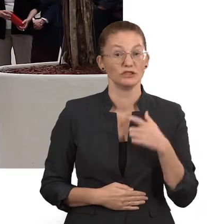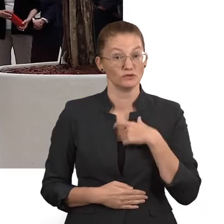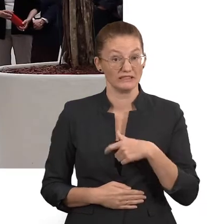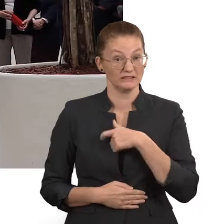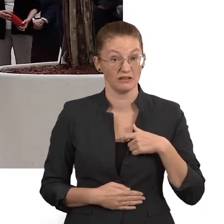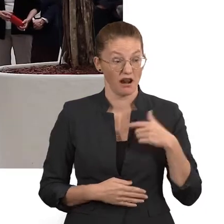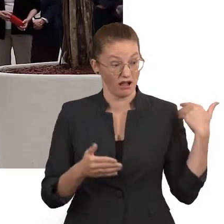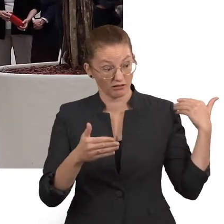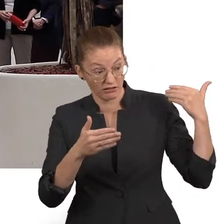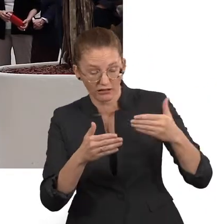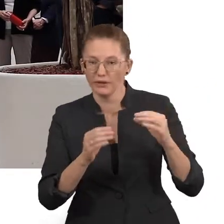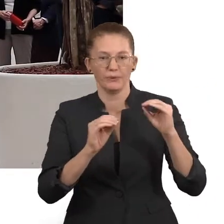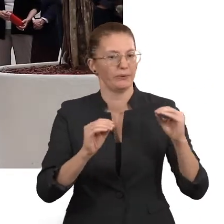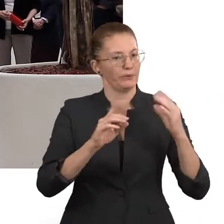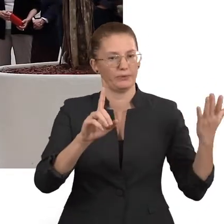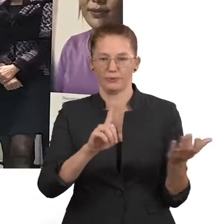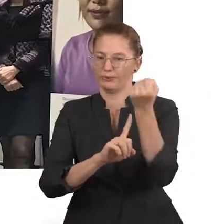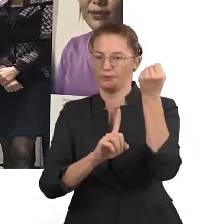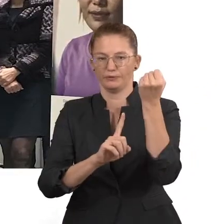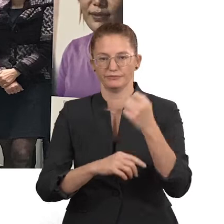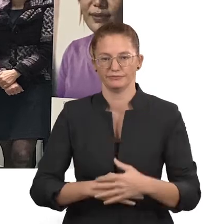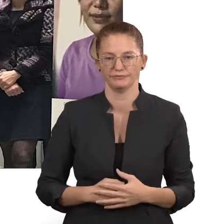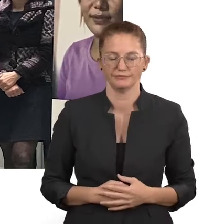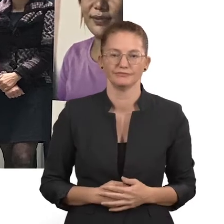We are not here anymore.